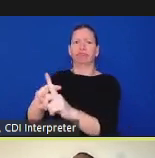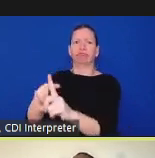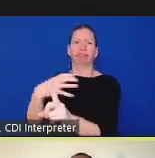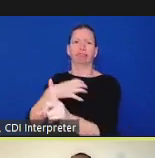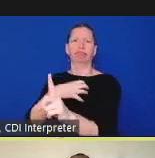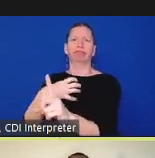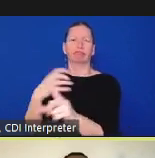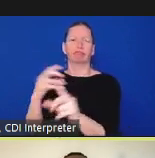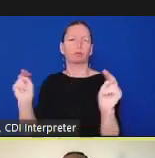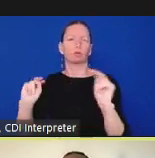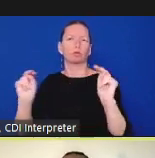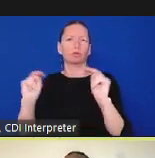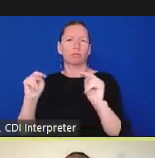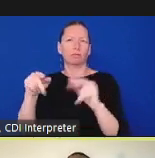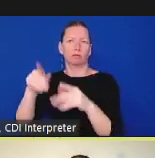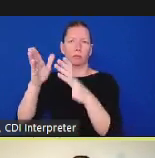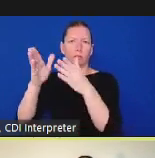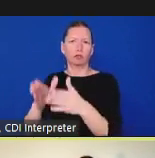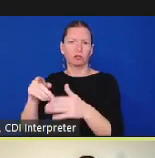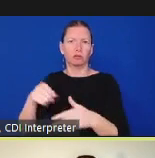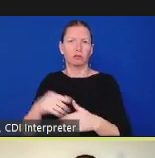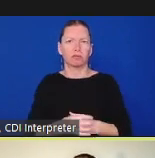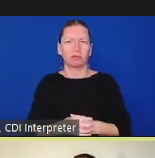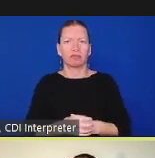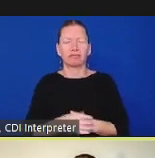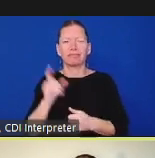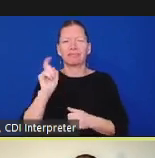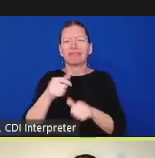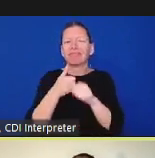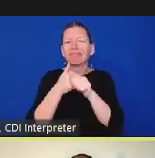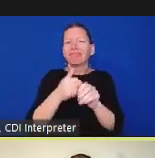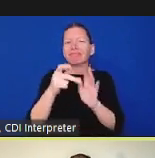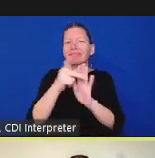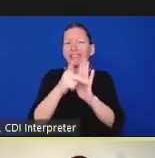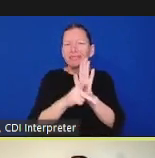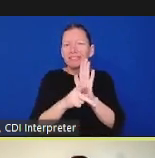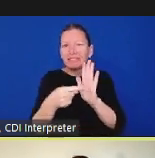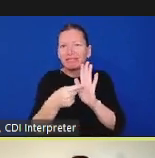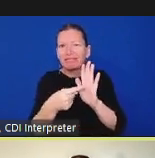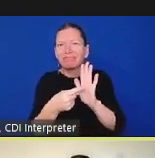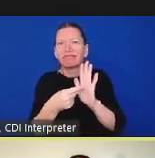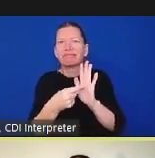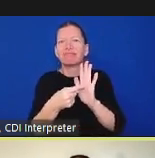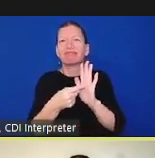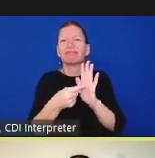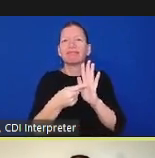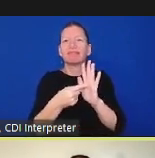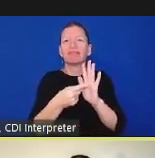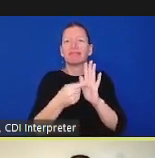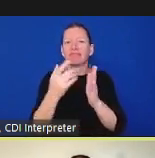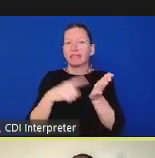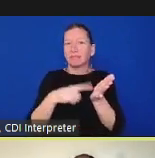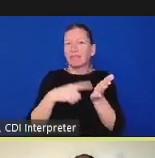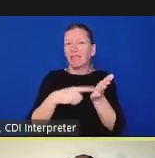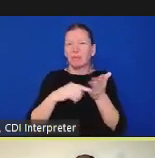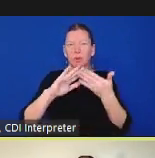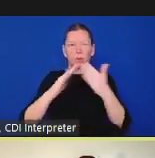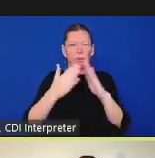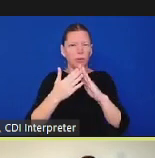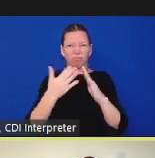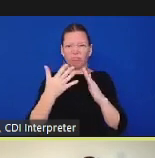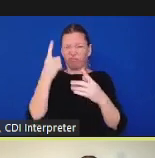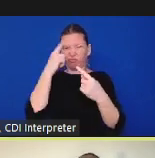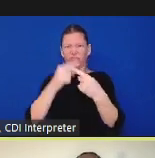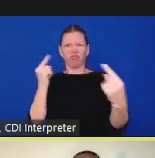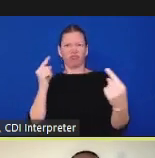supposed to do but the result is not what the community is looking for and so this type of model can play an important role